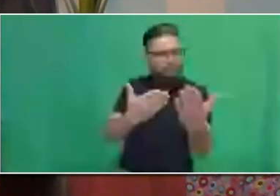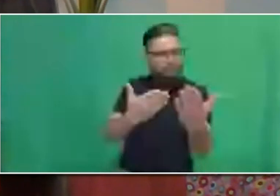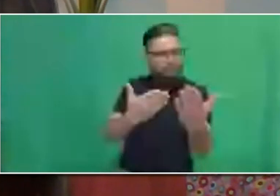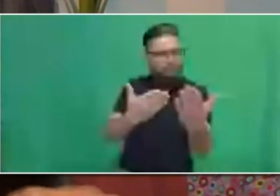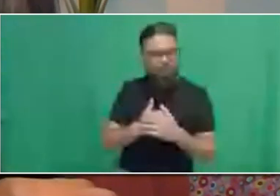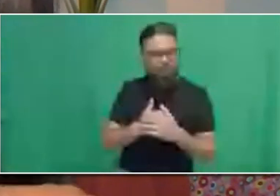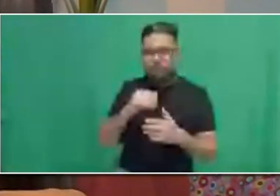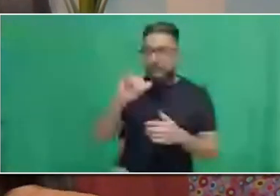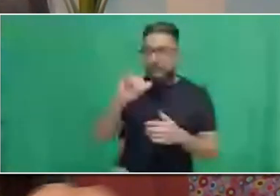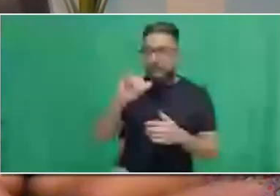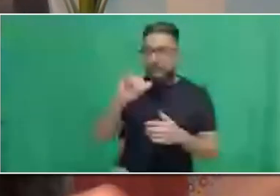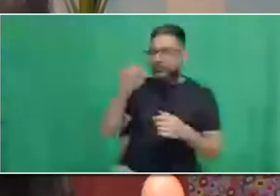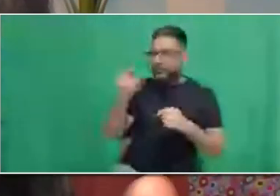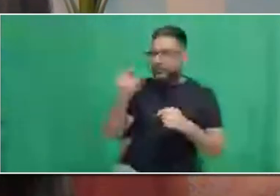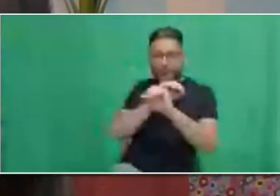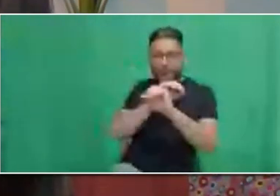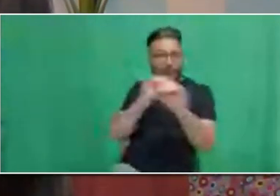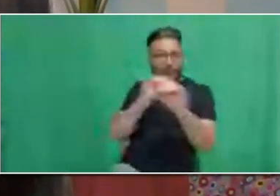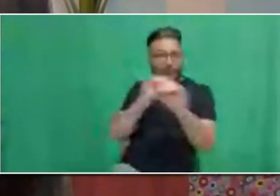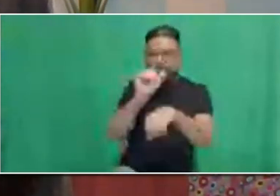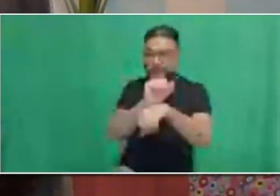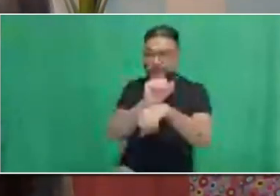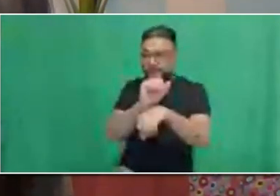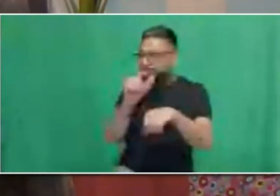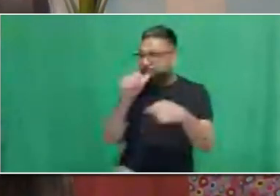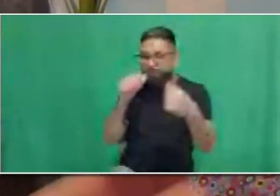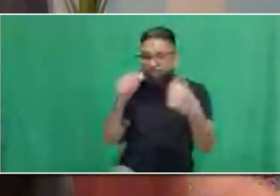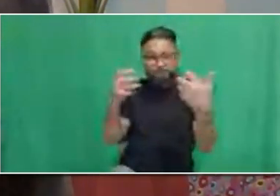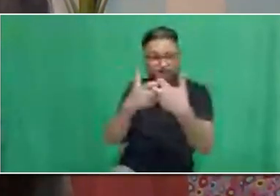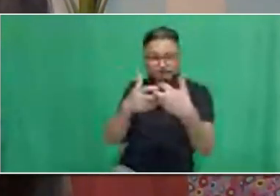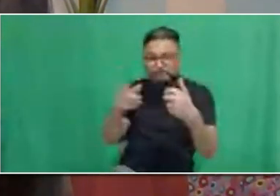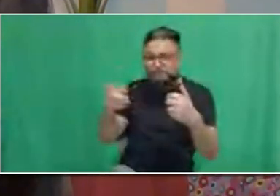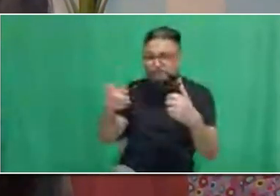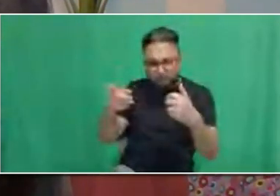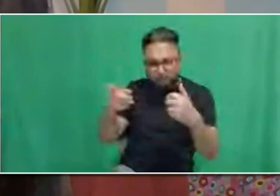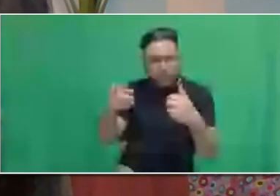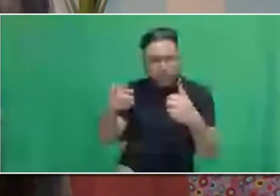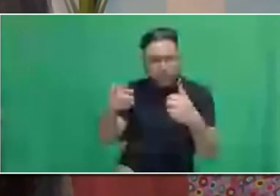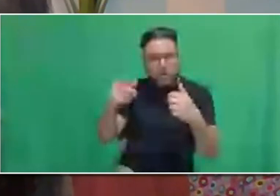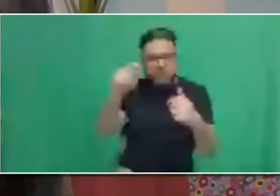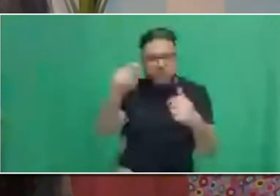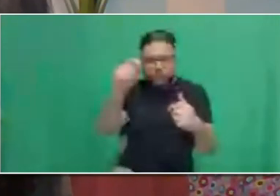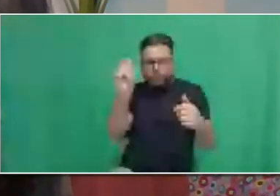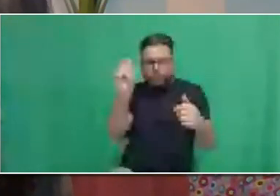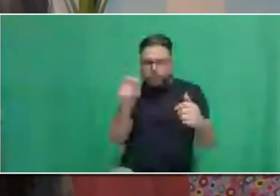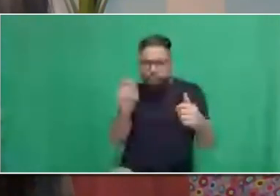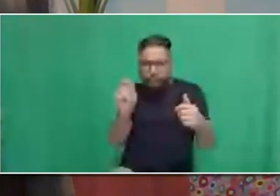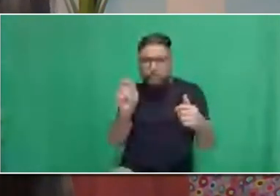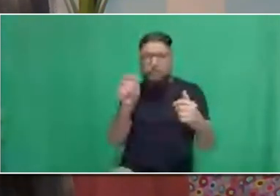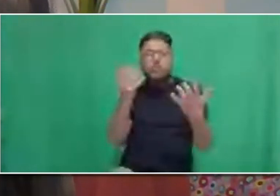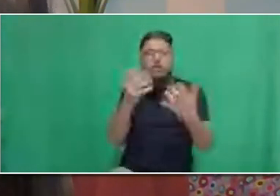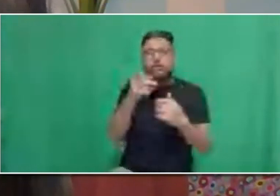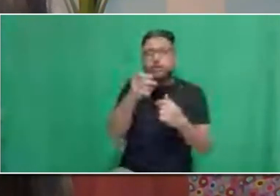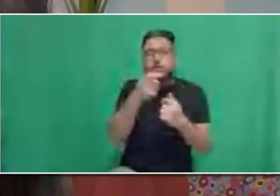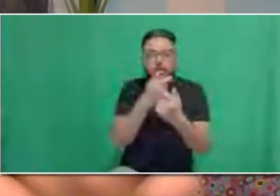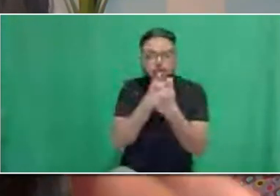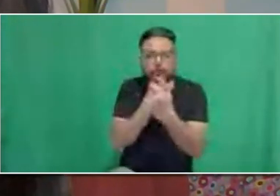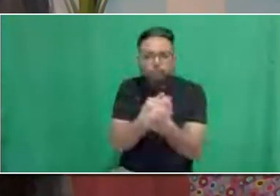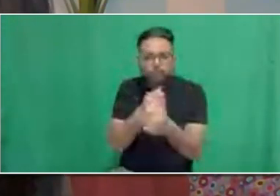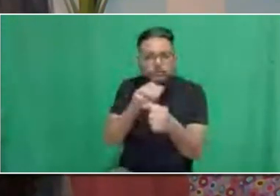goals. We offer a wide range of new positions on a regular basis, sometimes daily, so registering